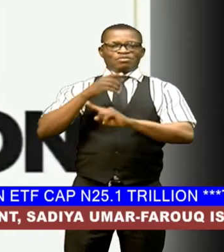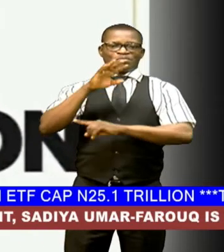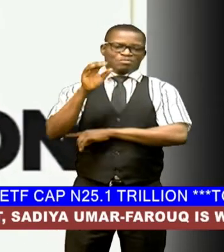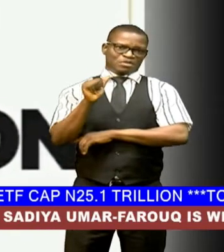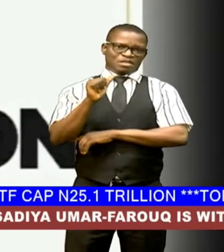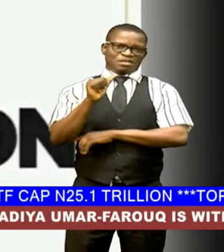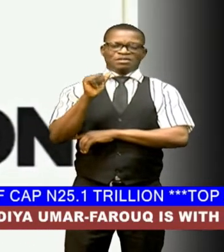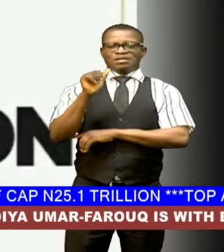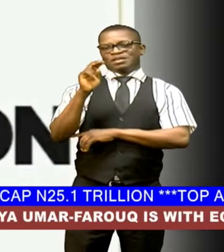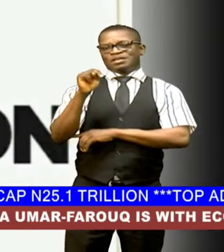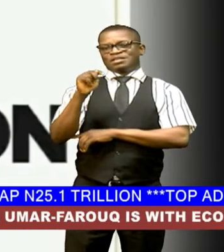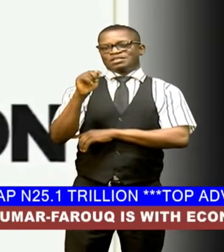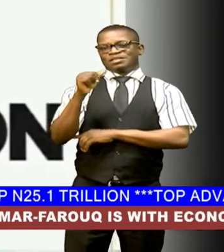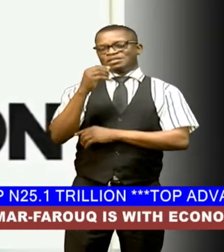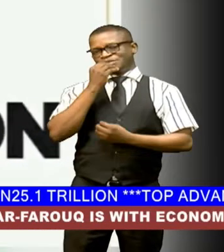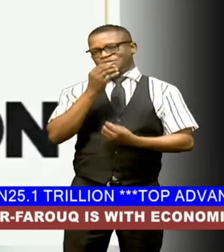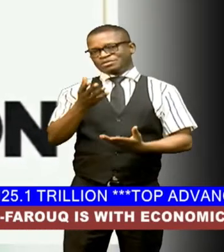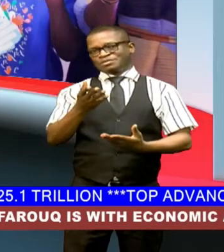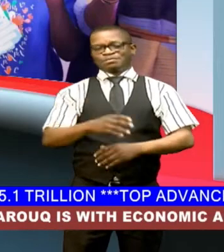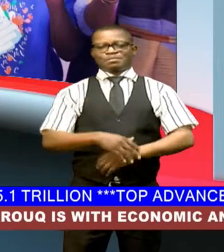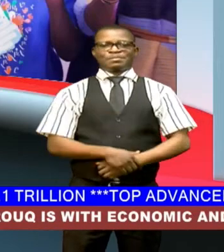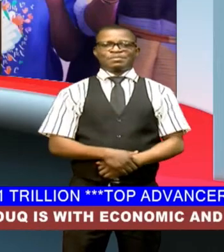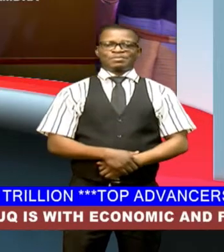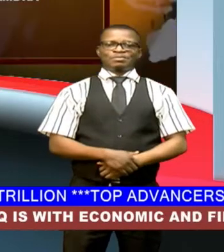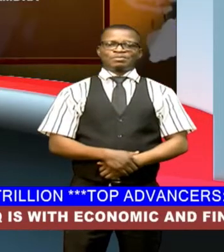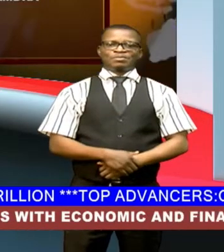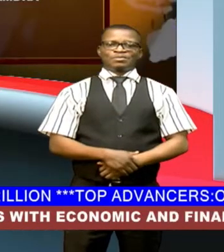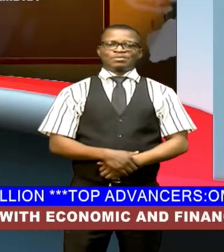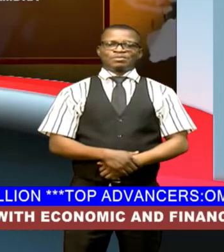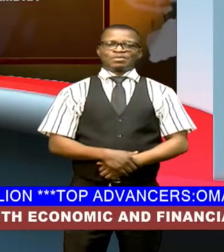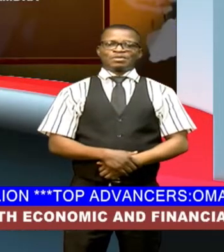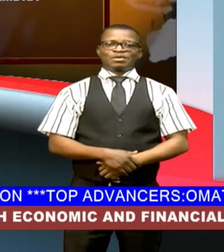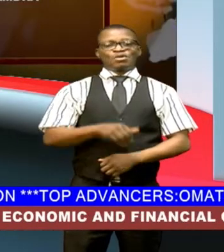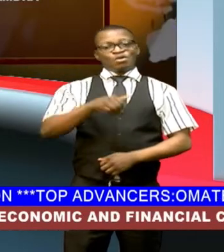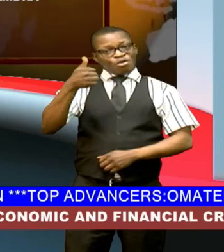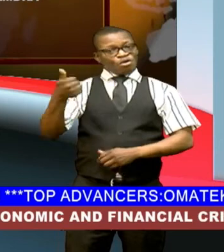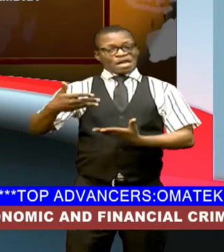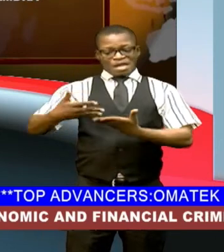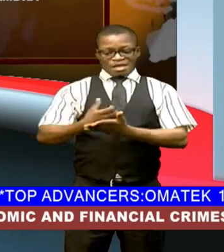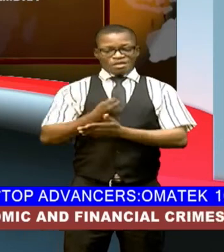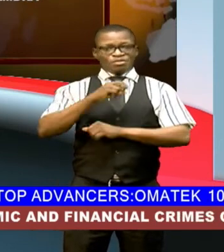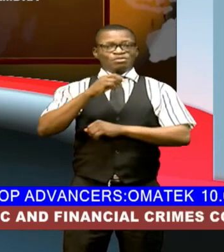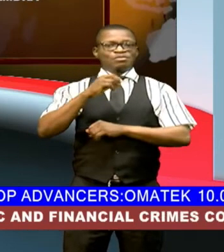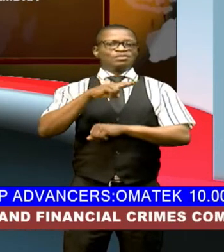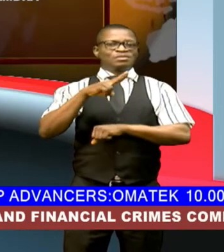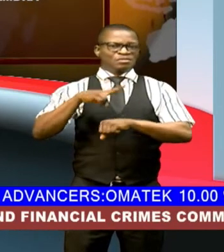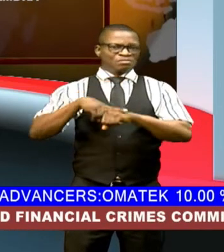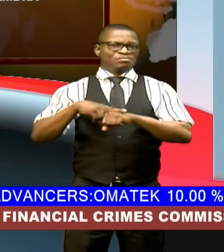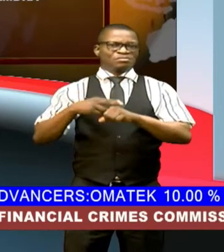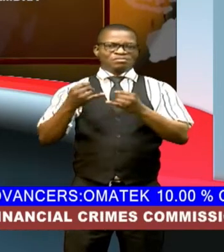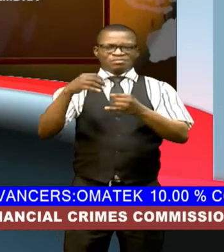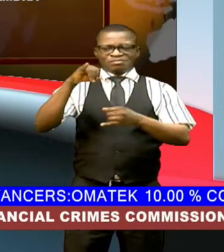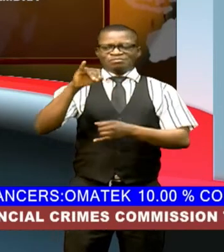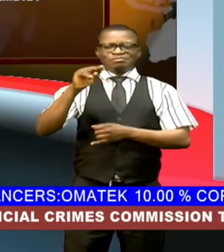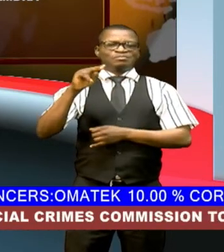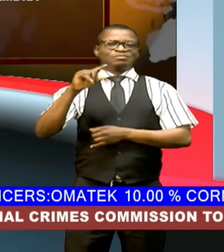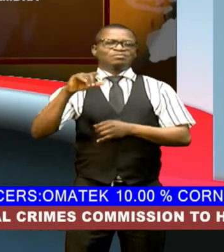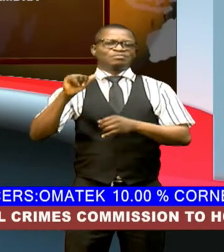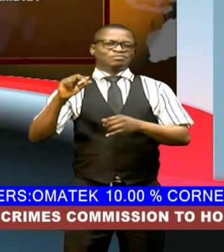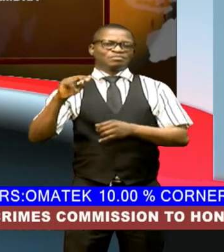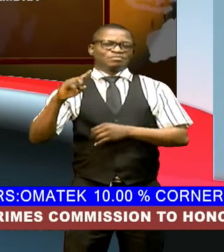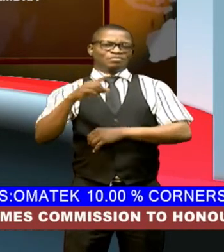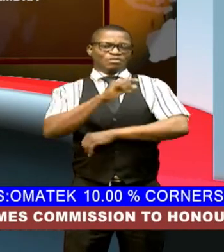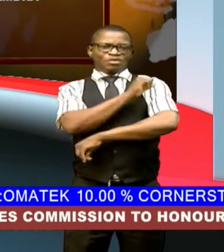smonsville and t news in other news the national inland waterways authority niwa has confirmed